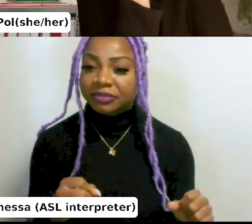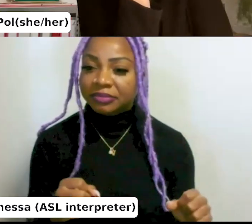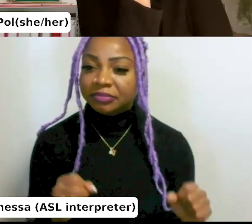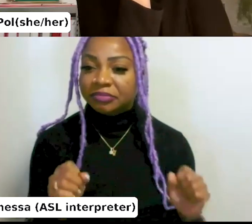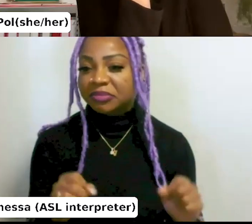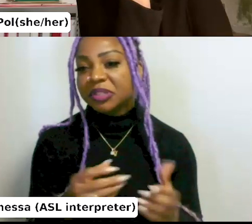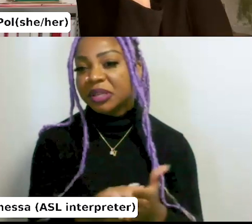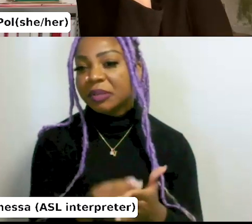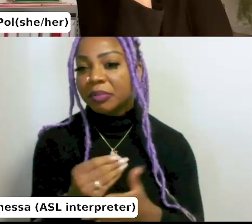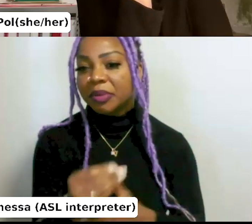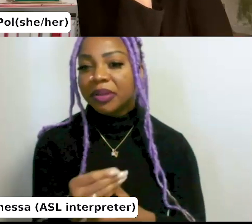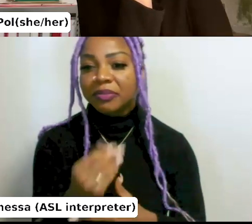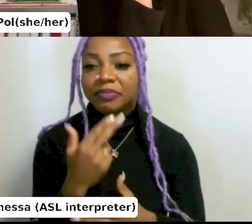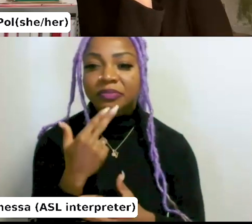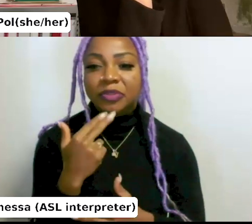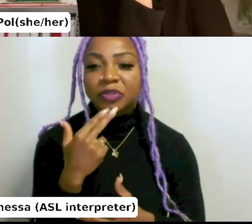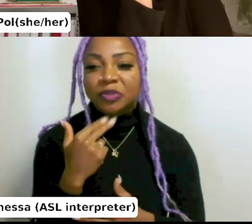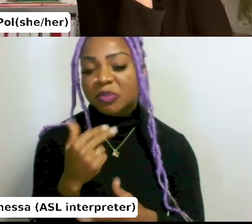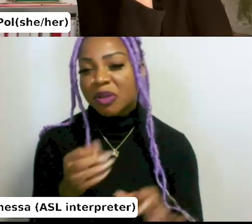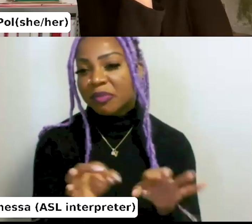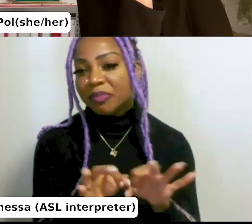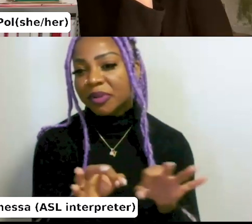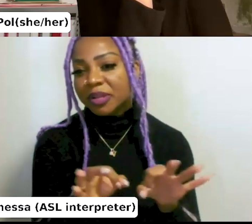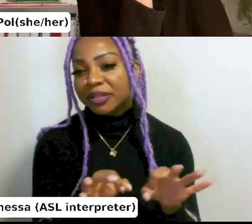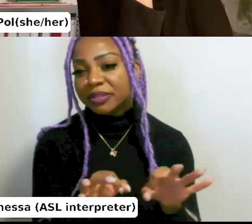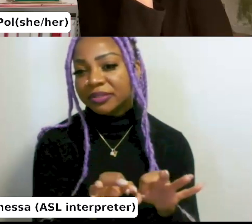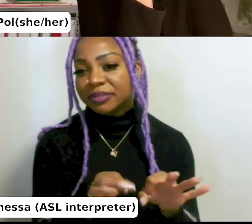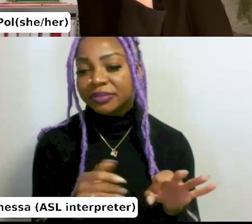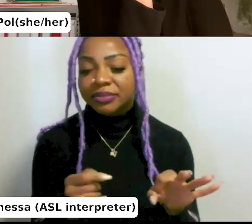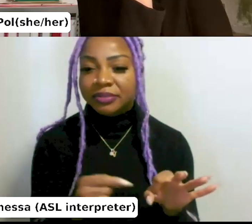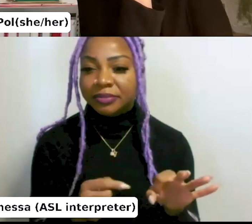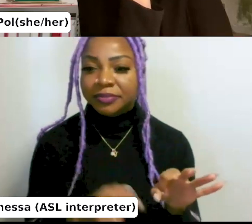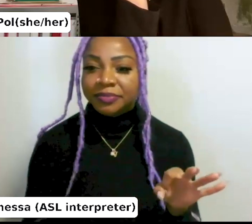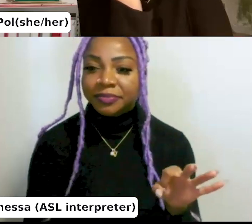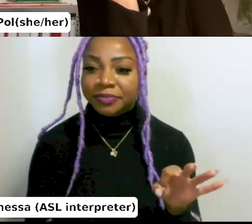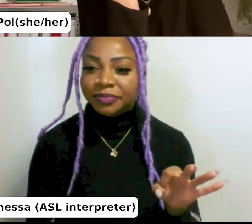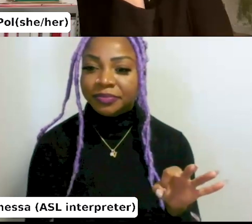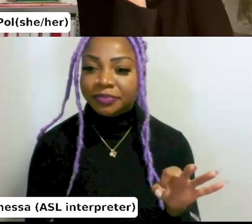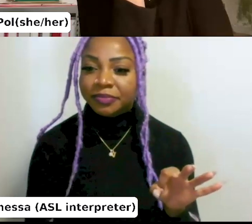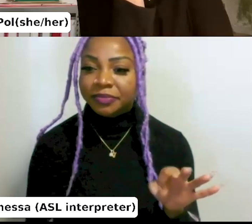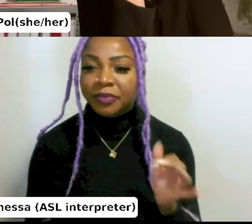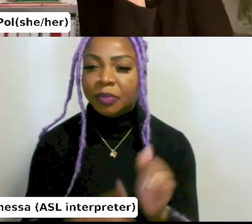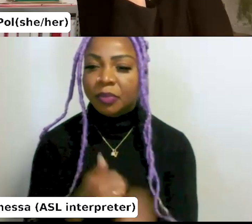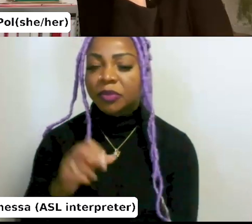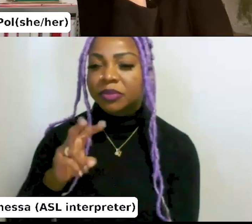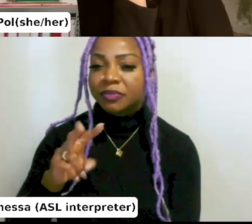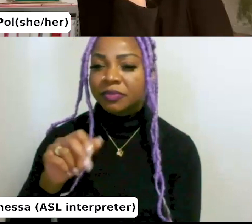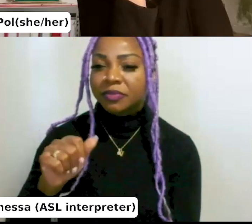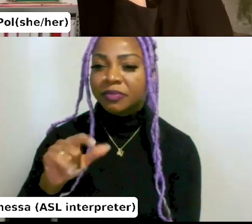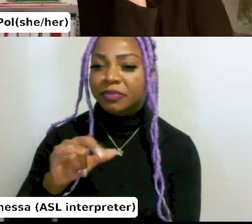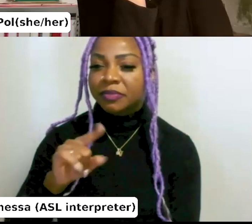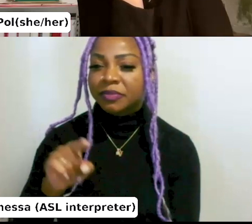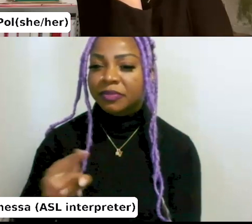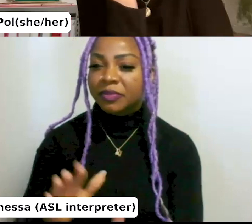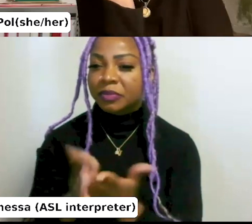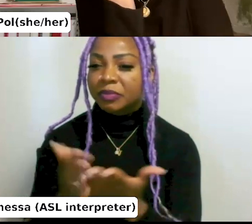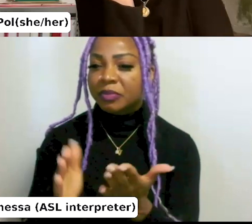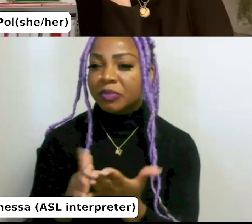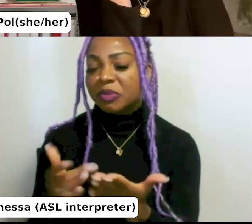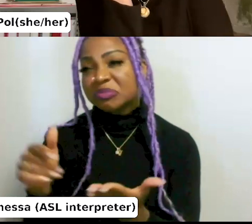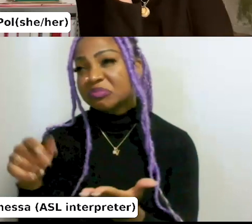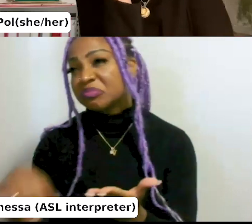for like a smaller fee. Cause also still for some people, like the most of the police books are between, let's say like 20 or 30 euros